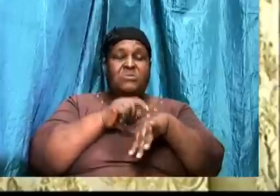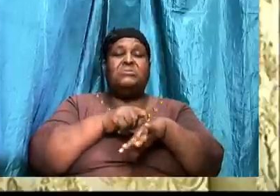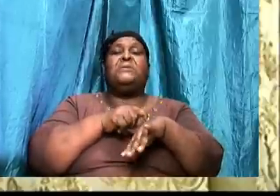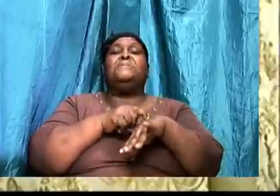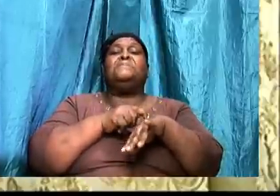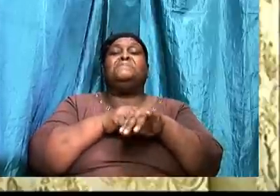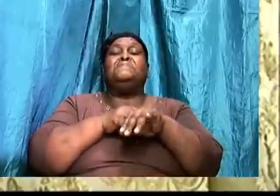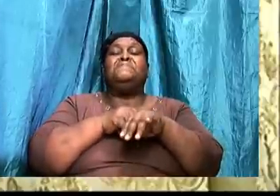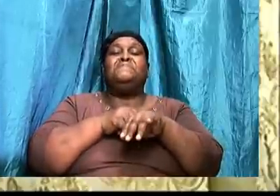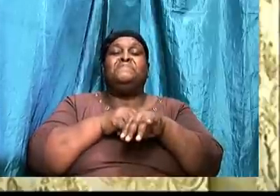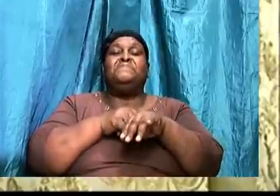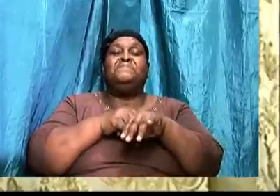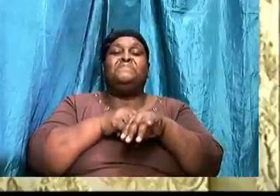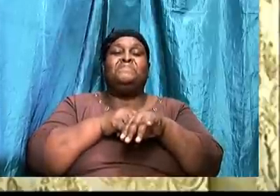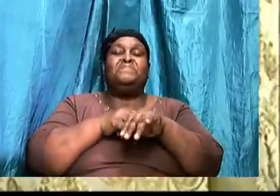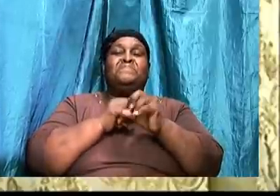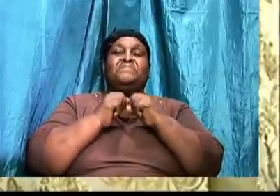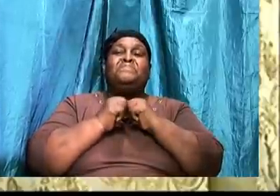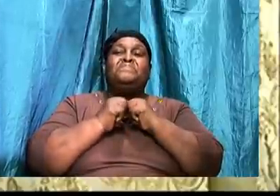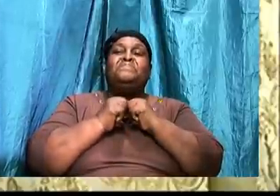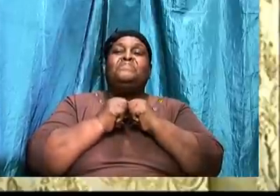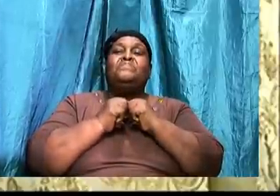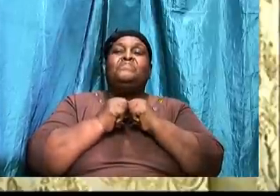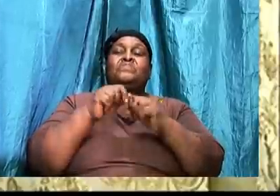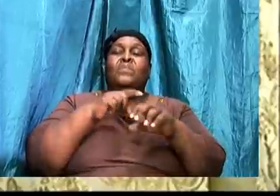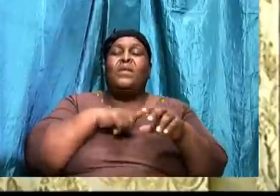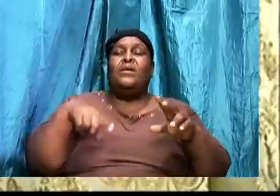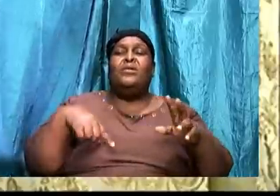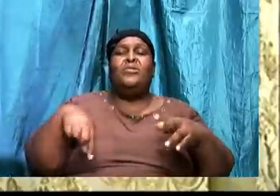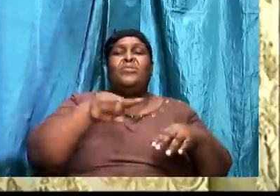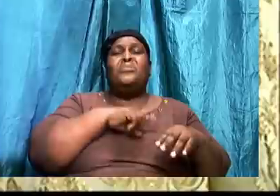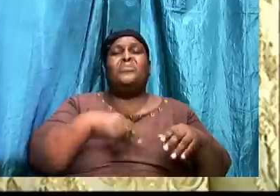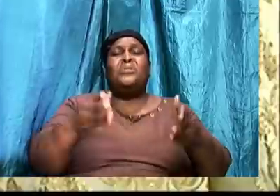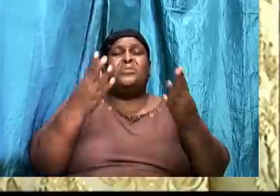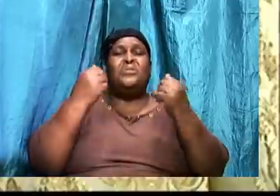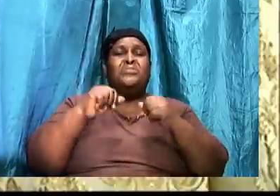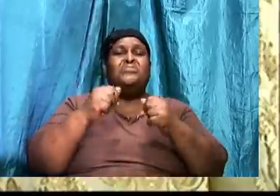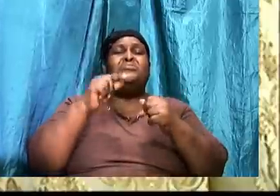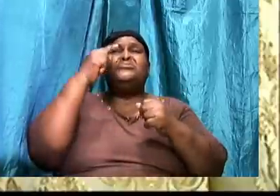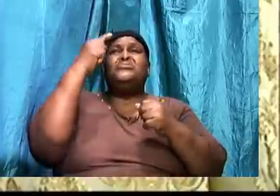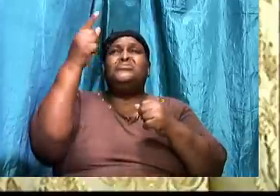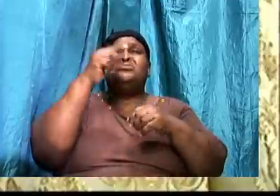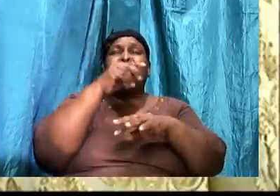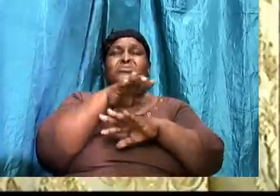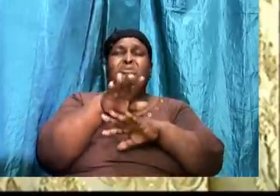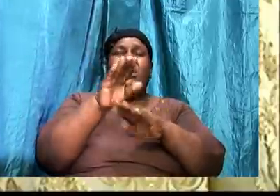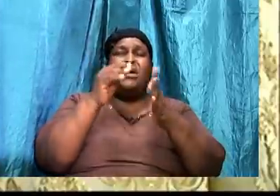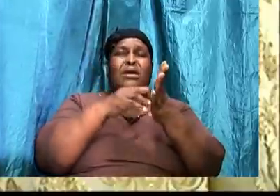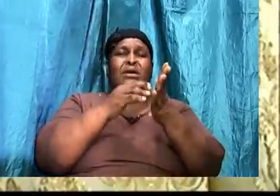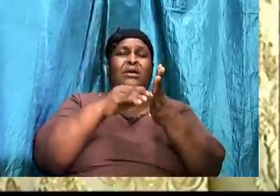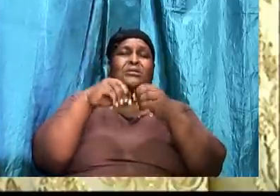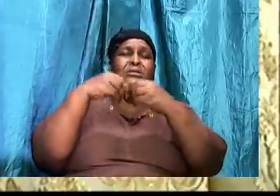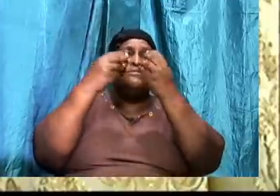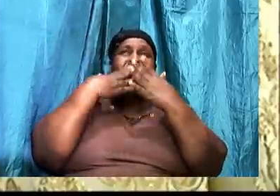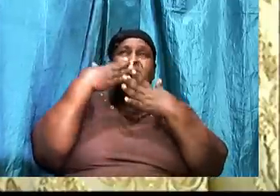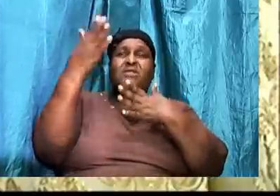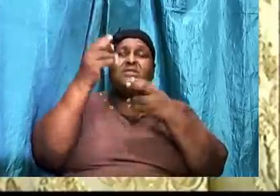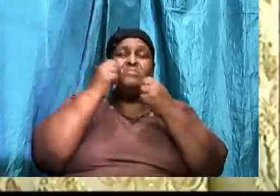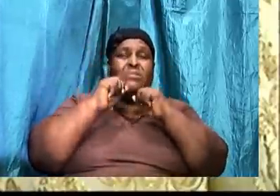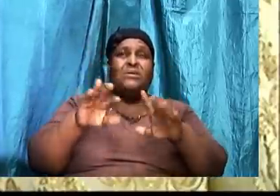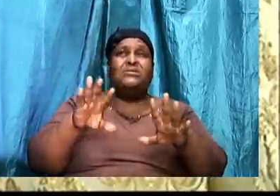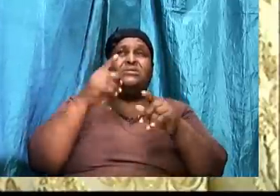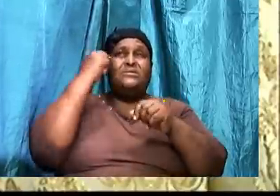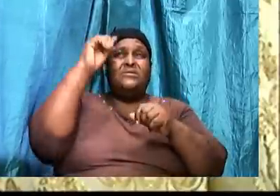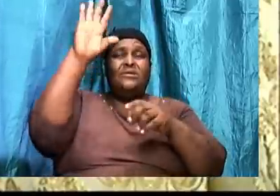and then we get in the Word. Lord, we come to you tonight and we again give you thanks for your blessings,